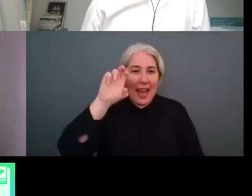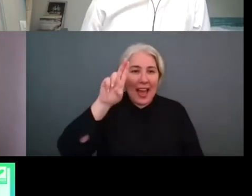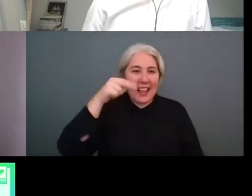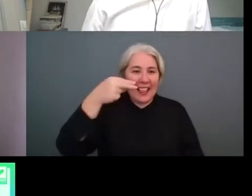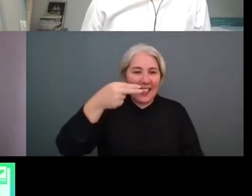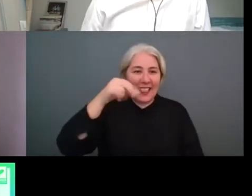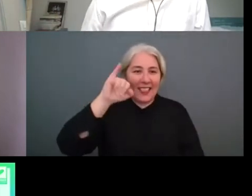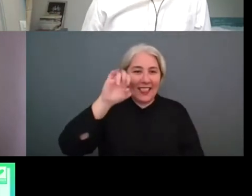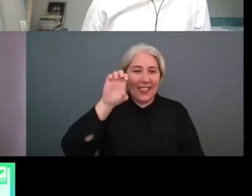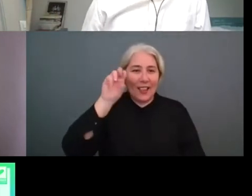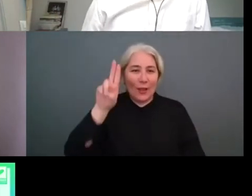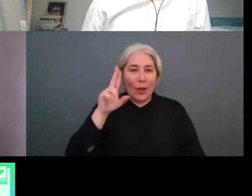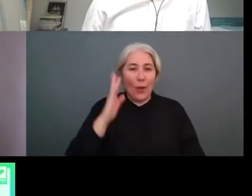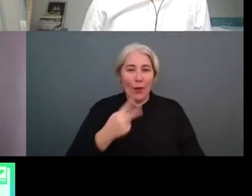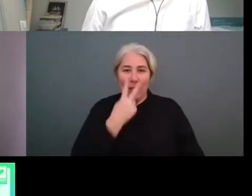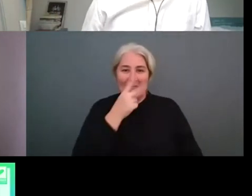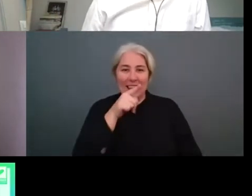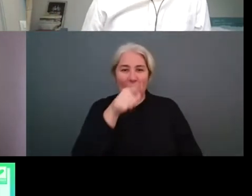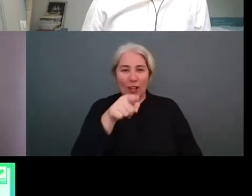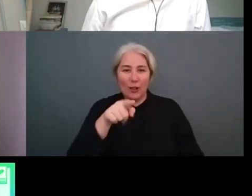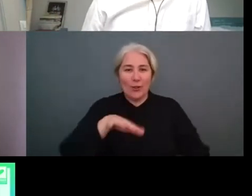the titikaka lake